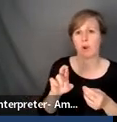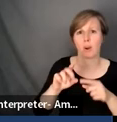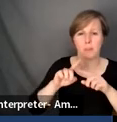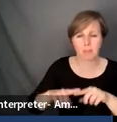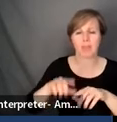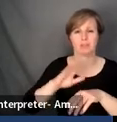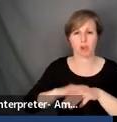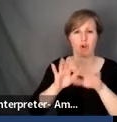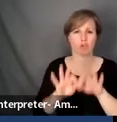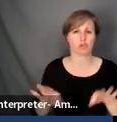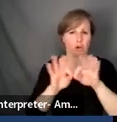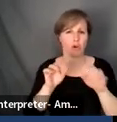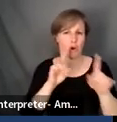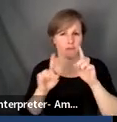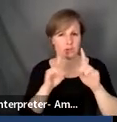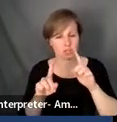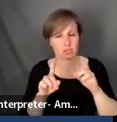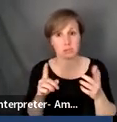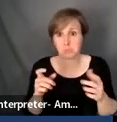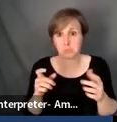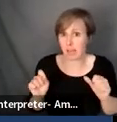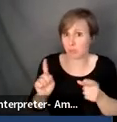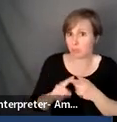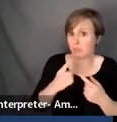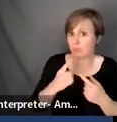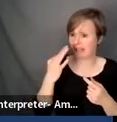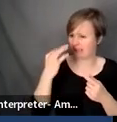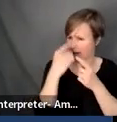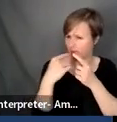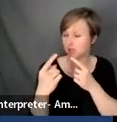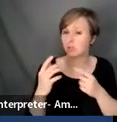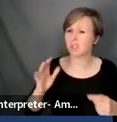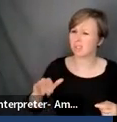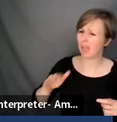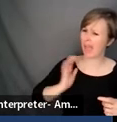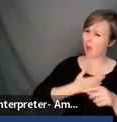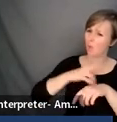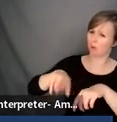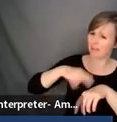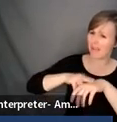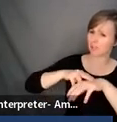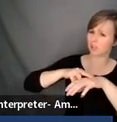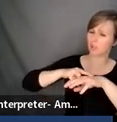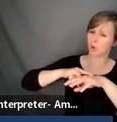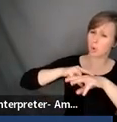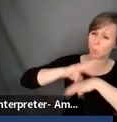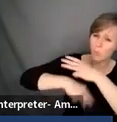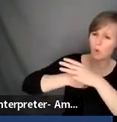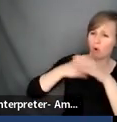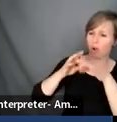critical conversations. Be able to say, if there's opposition, our national world language, professional